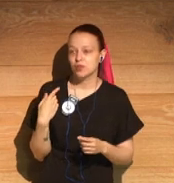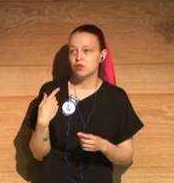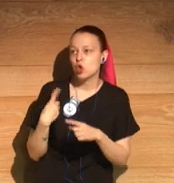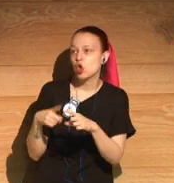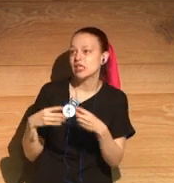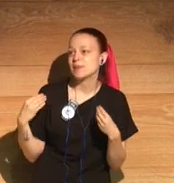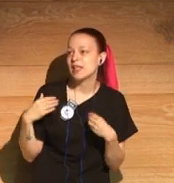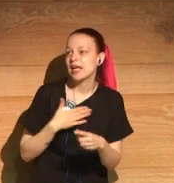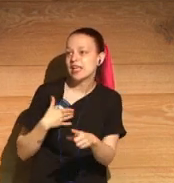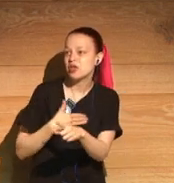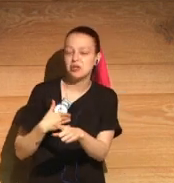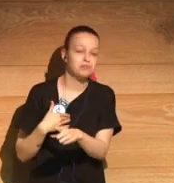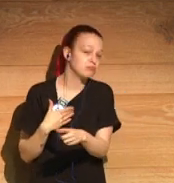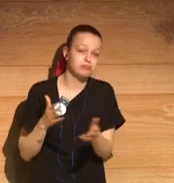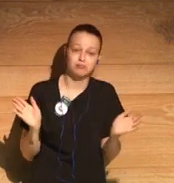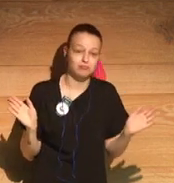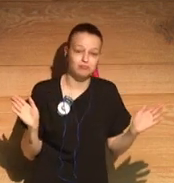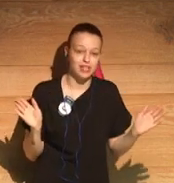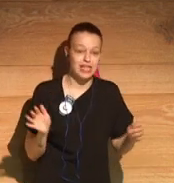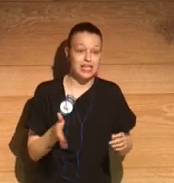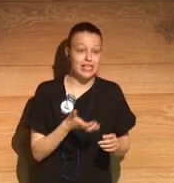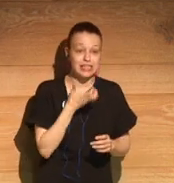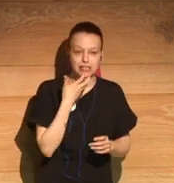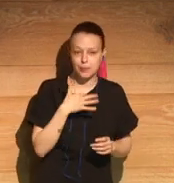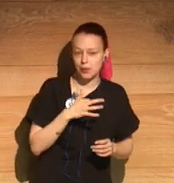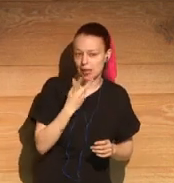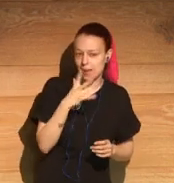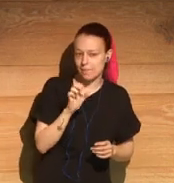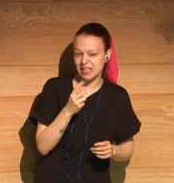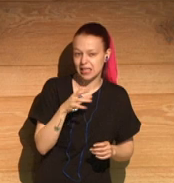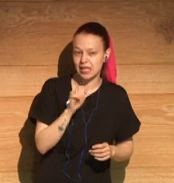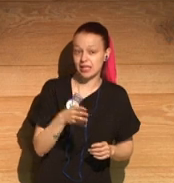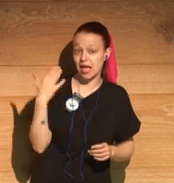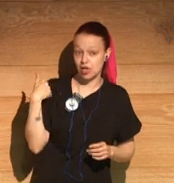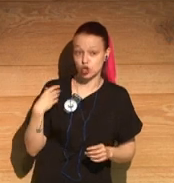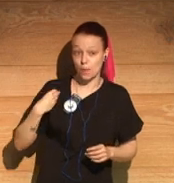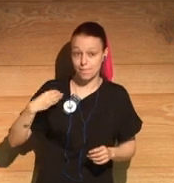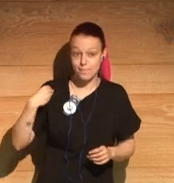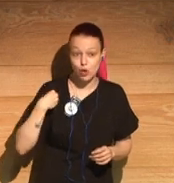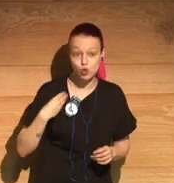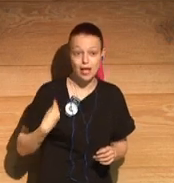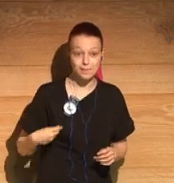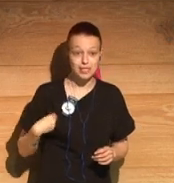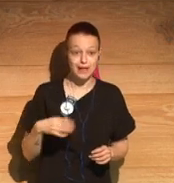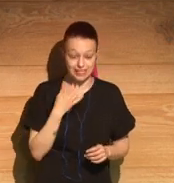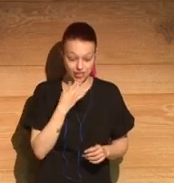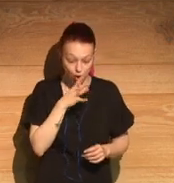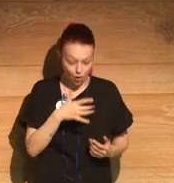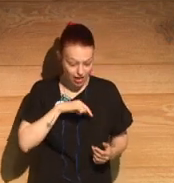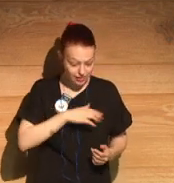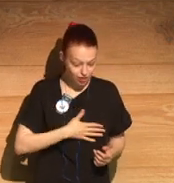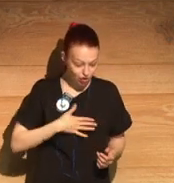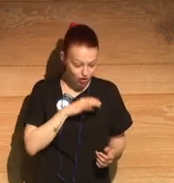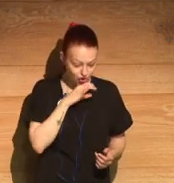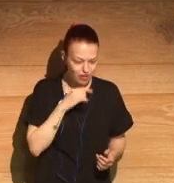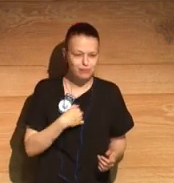You know, if you'd asked me 20, 30 years ago, would I be happy with what I have now? I would have said yes. And I'm not somebody who's constantly striving for